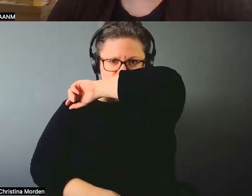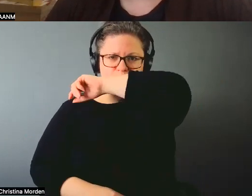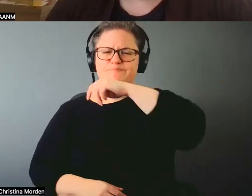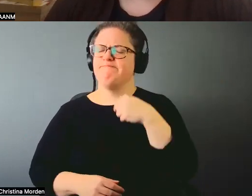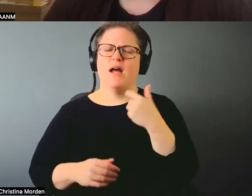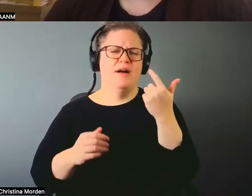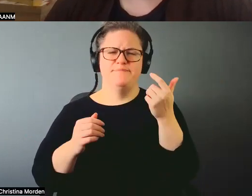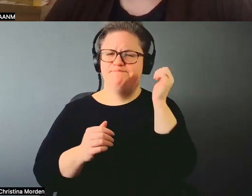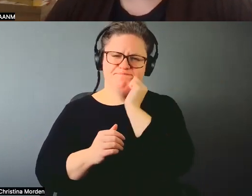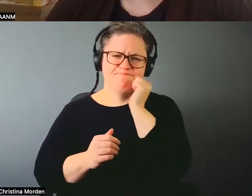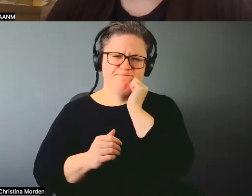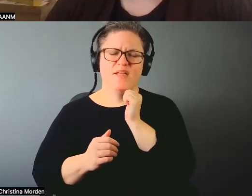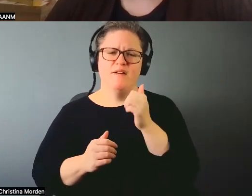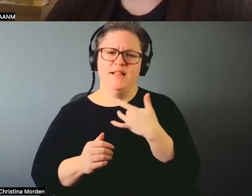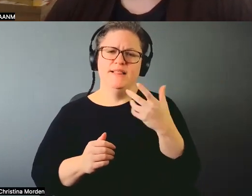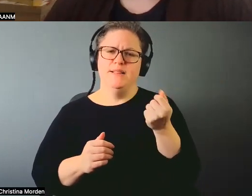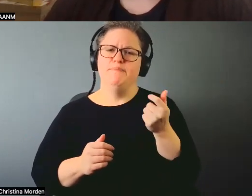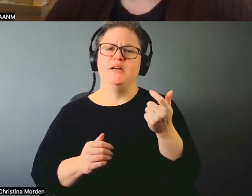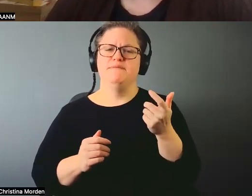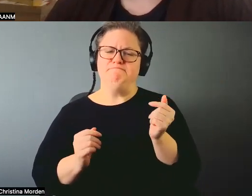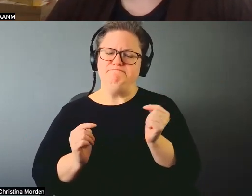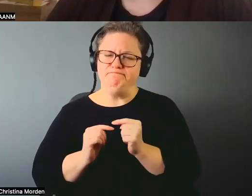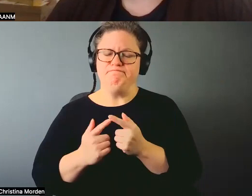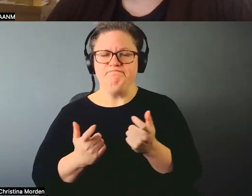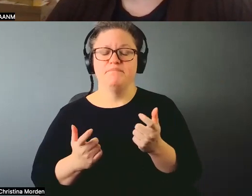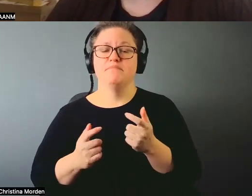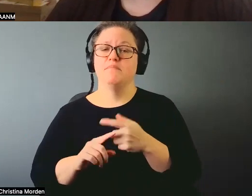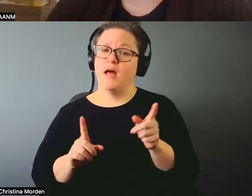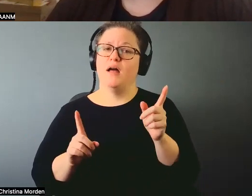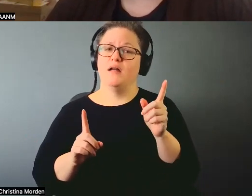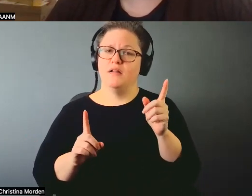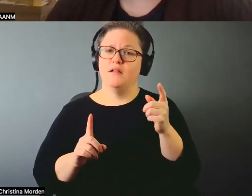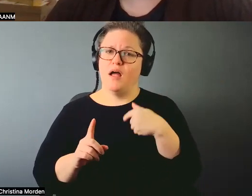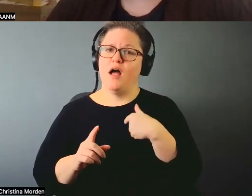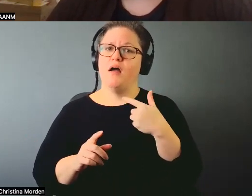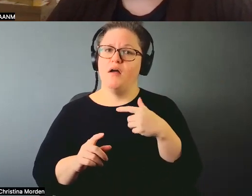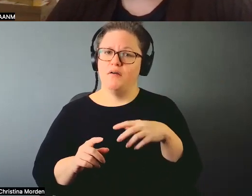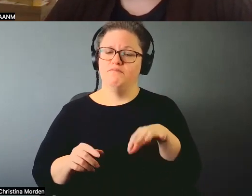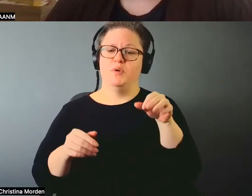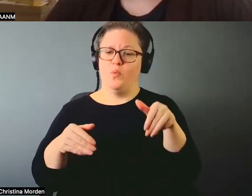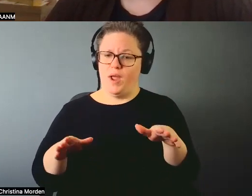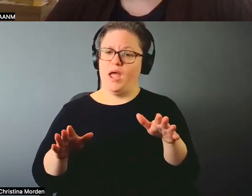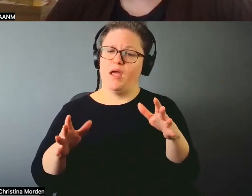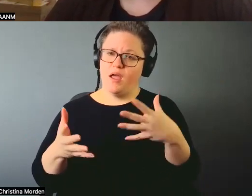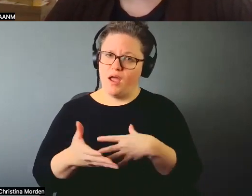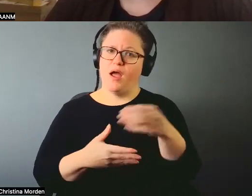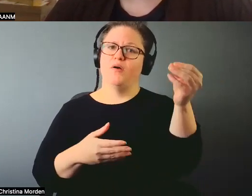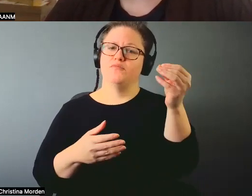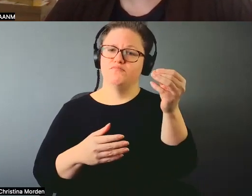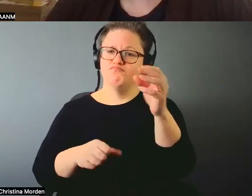symptoms every day. But the fact that I found a way, you know, to be out on the land again was just,